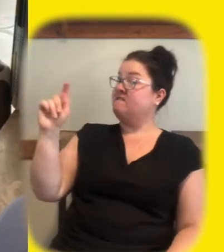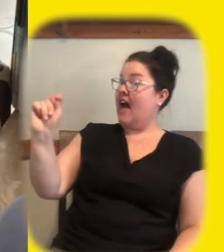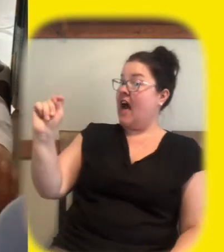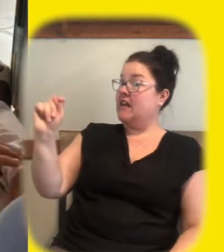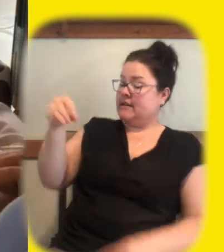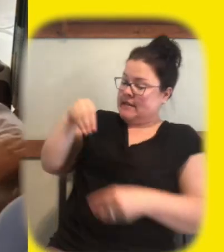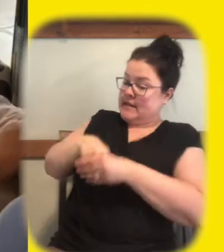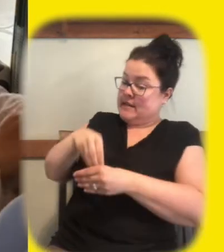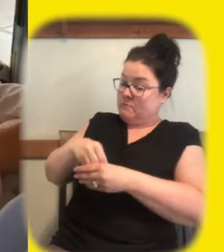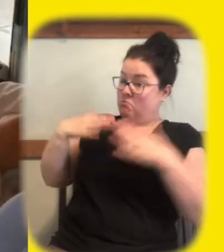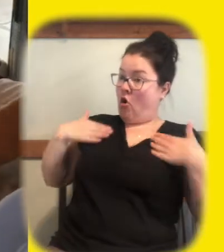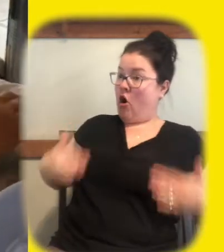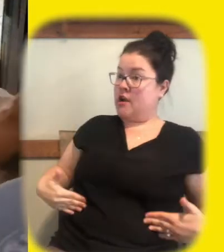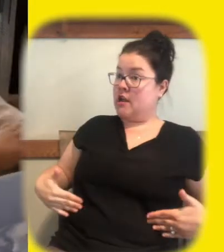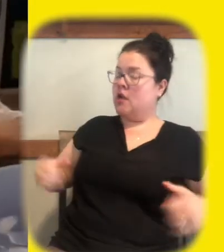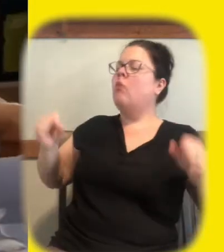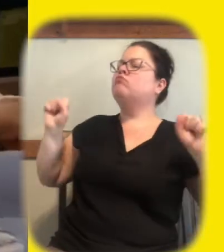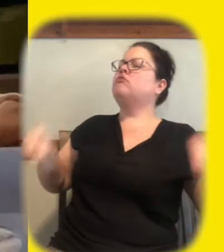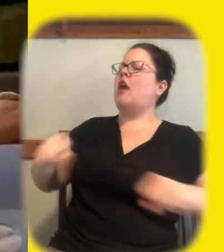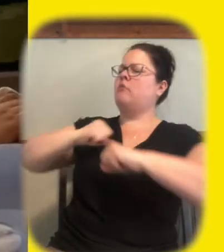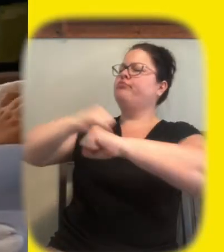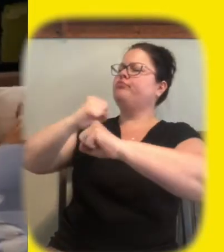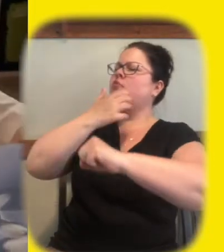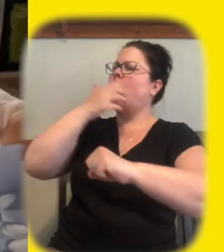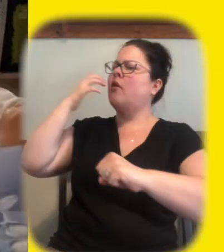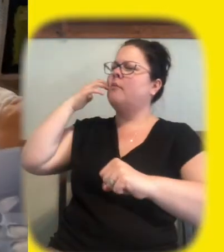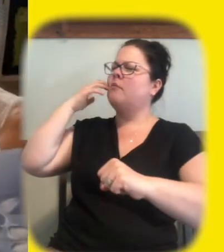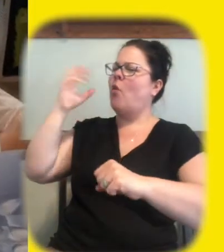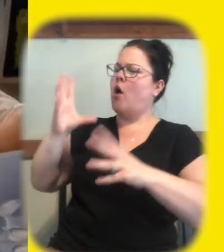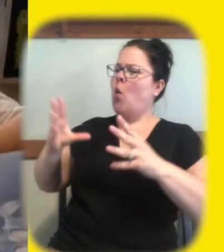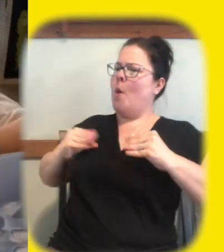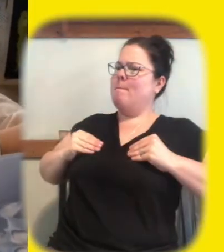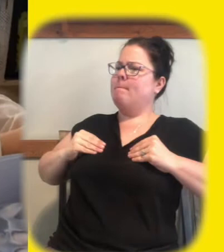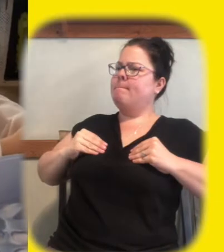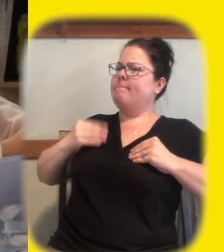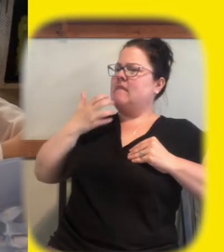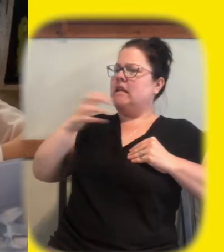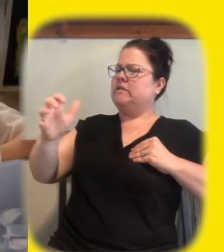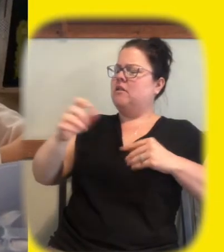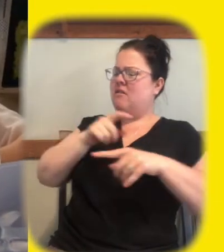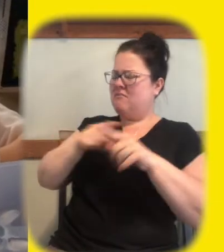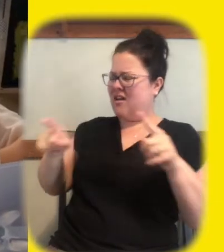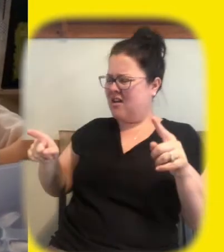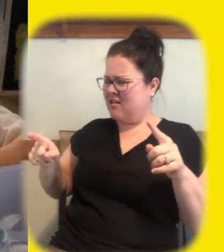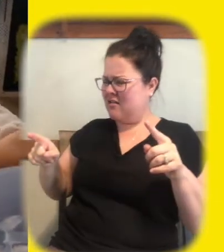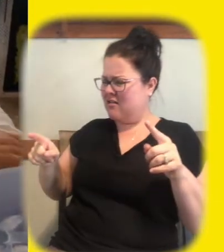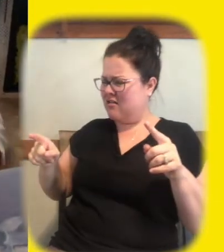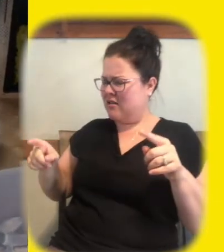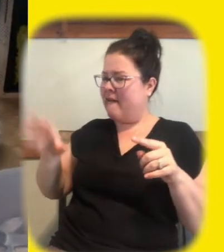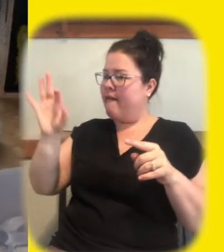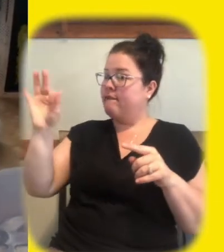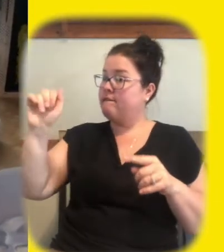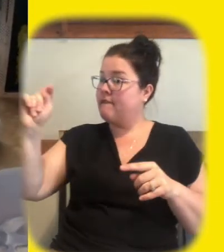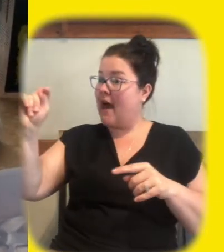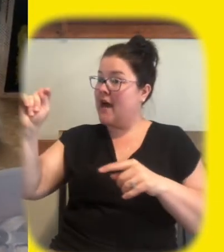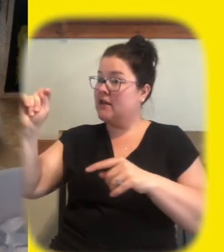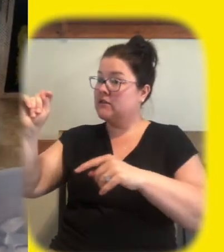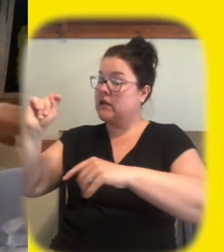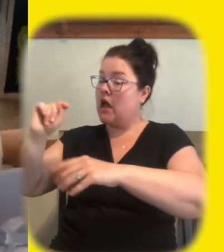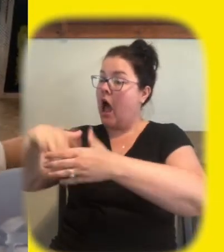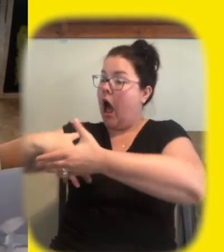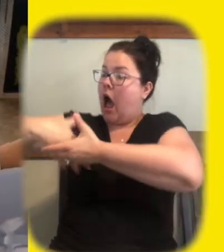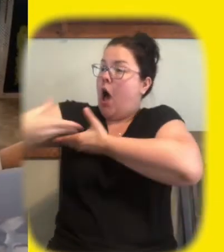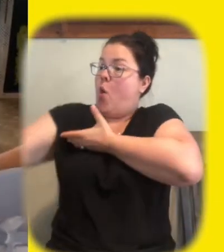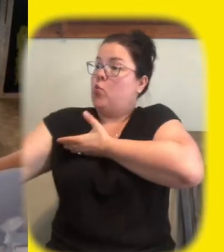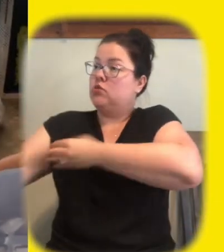your own fat inside of your body to obtain your body heat right and then fat outside